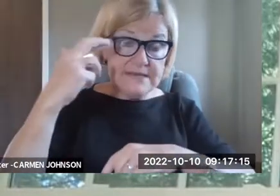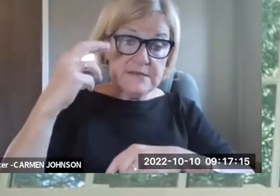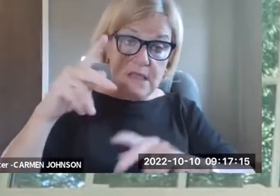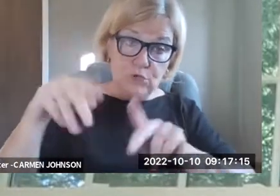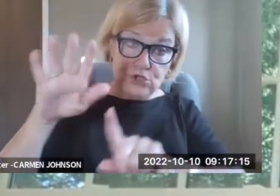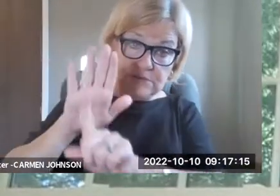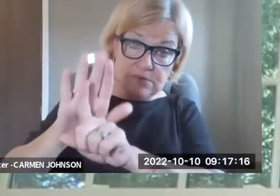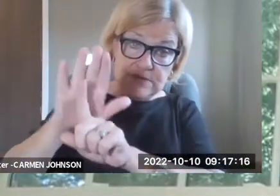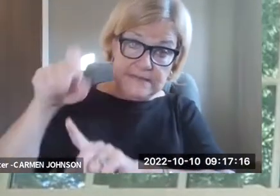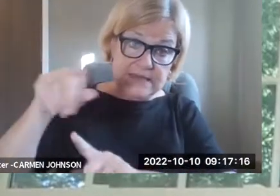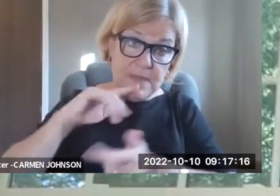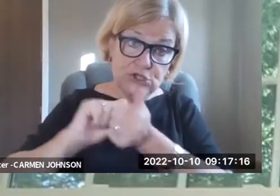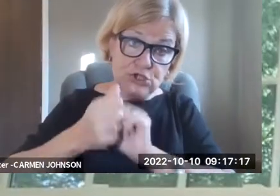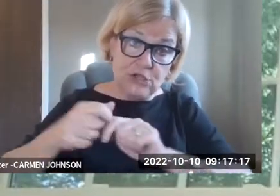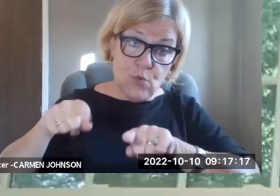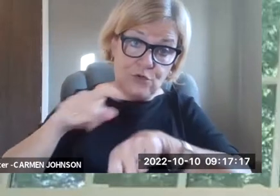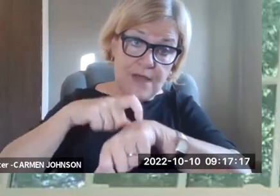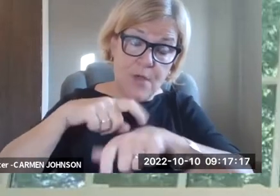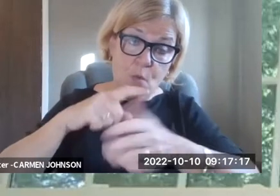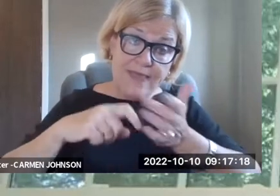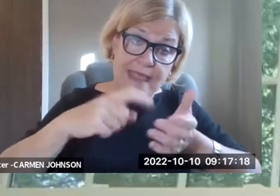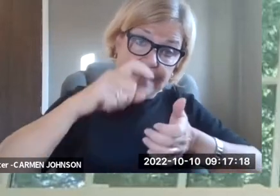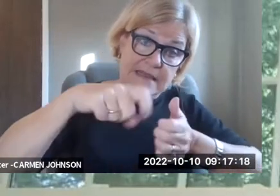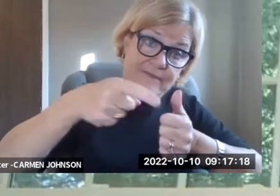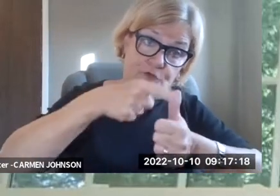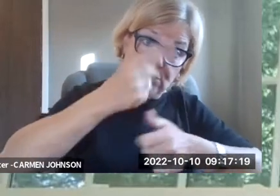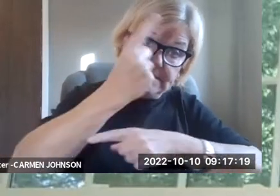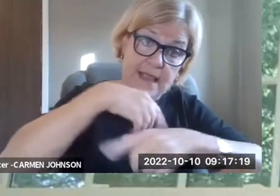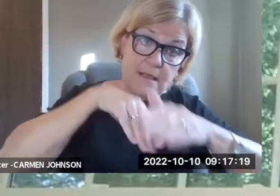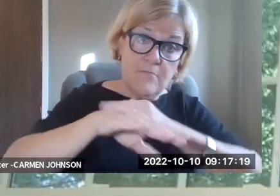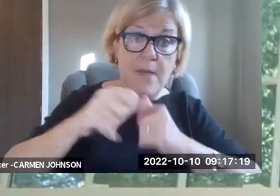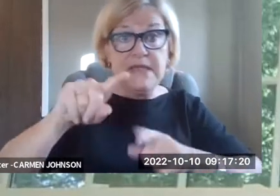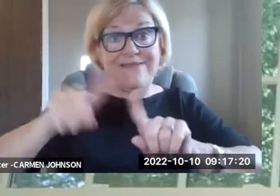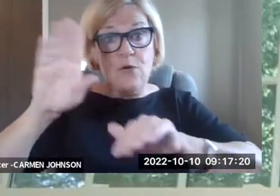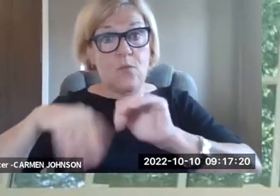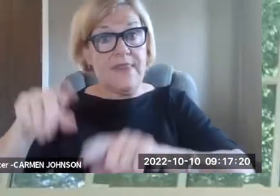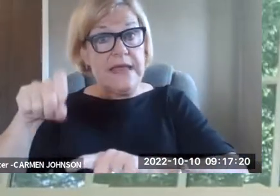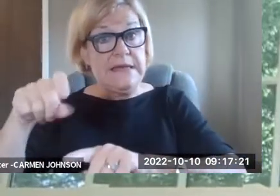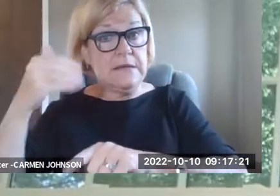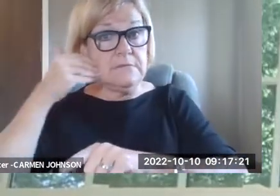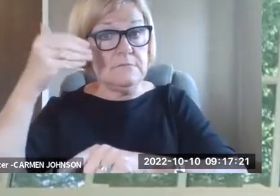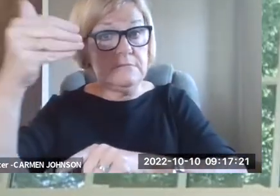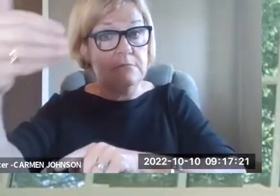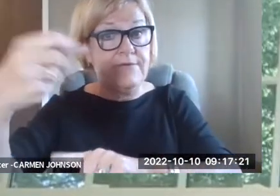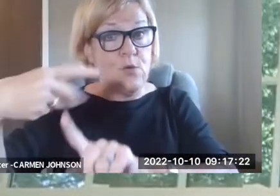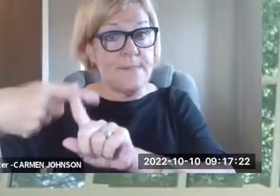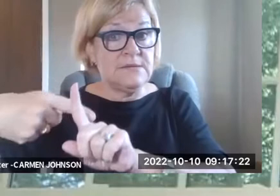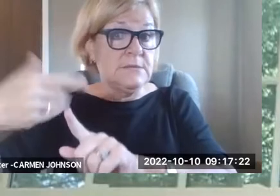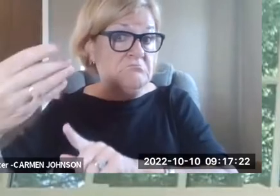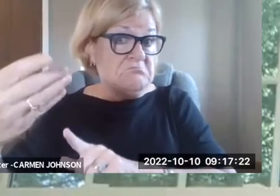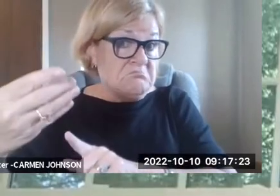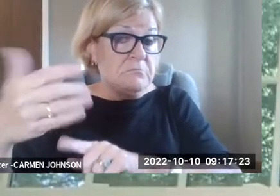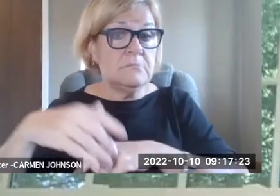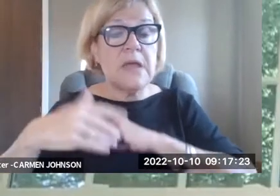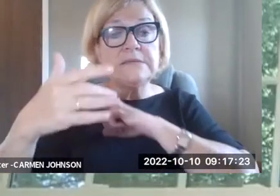continuous checking in, uh, and as I said, continuous dialogue. And another reason for that is that a person's needs may change over time. What they